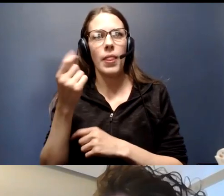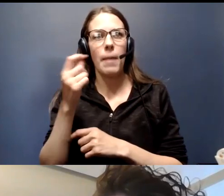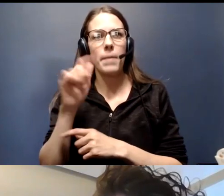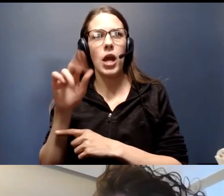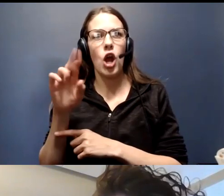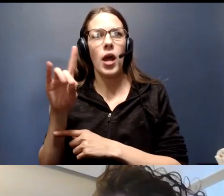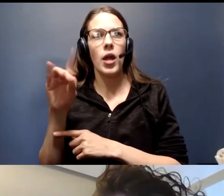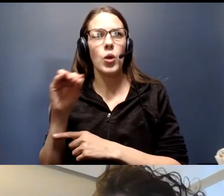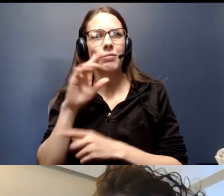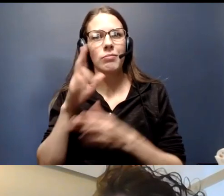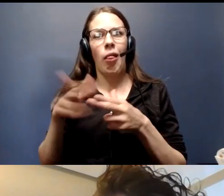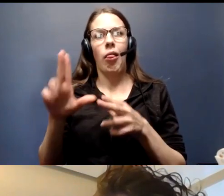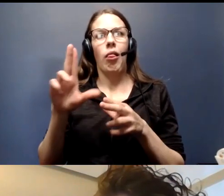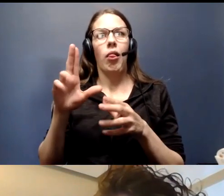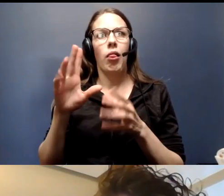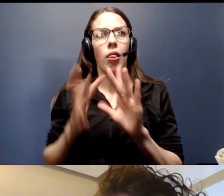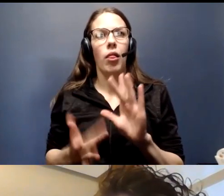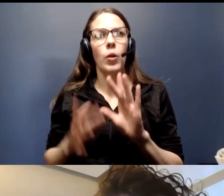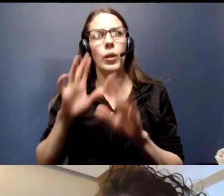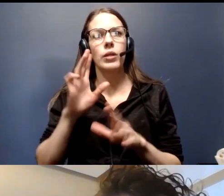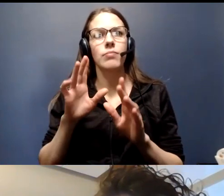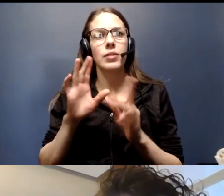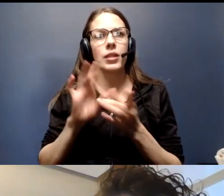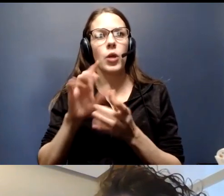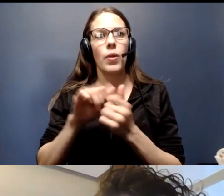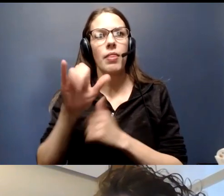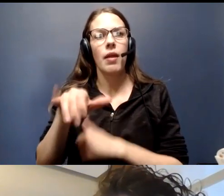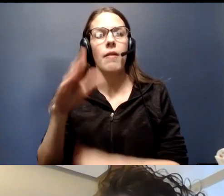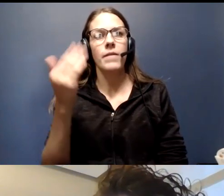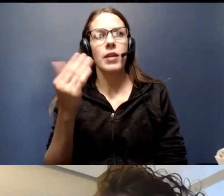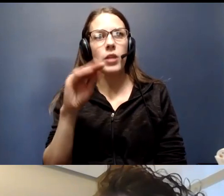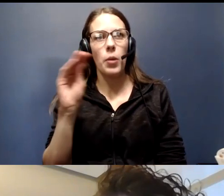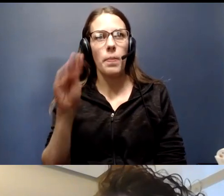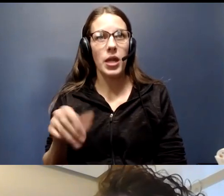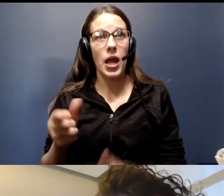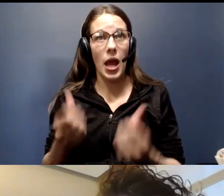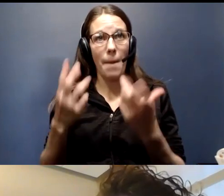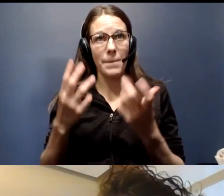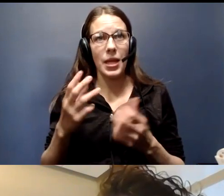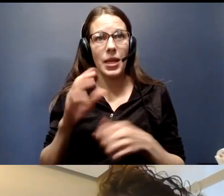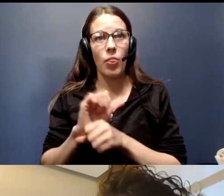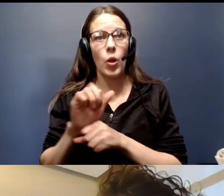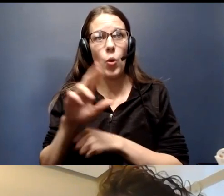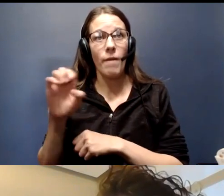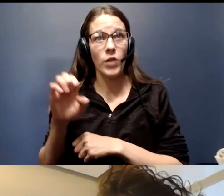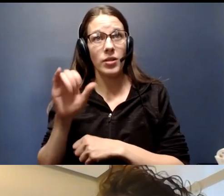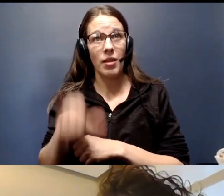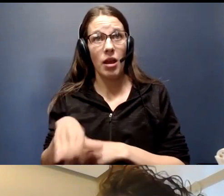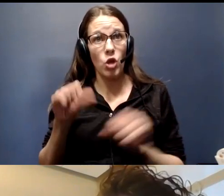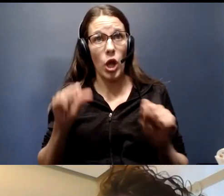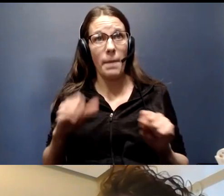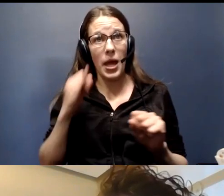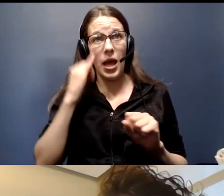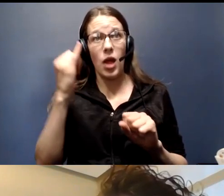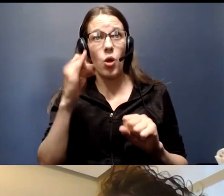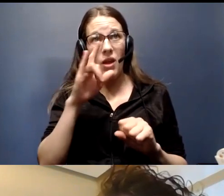shortcut there, but we will connect you with that. So, 15 percent, it says how many in the workforce? Are you able to give us an idea